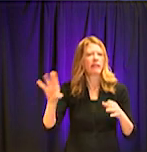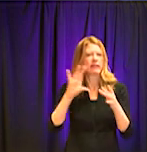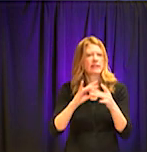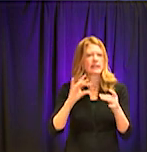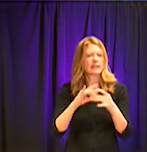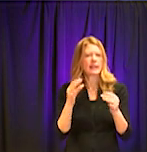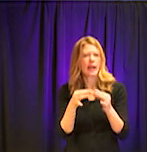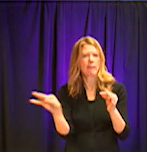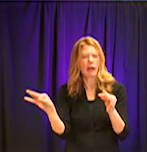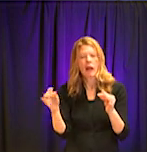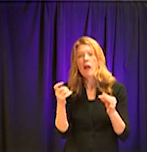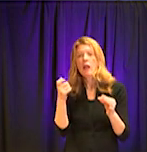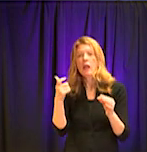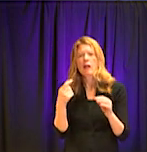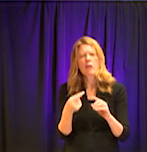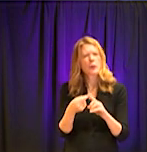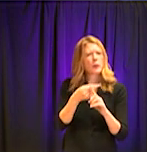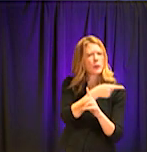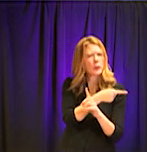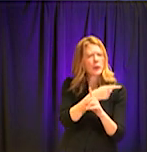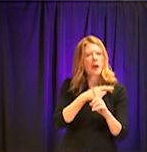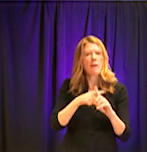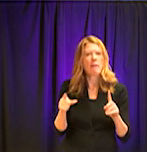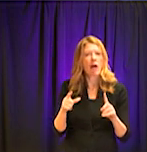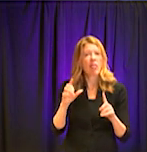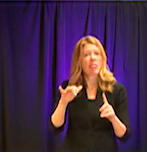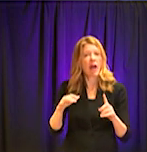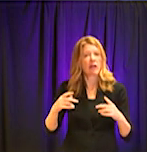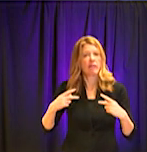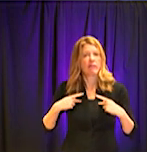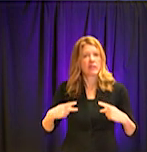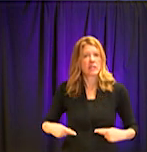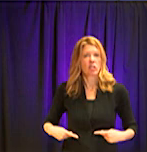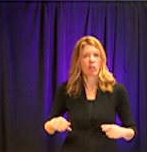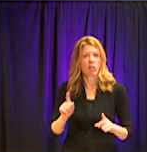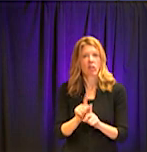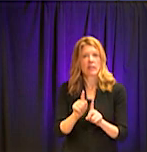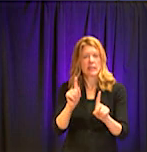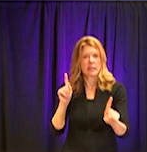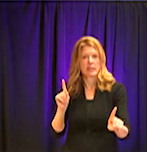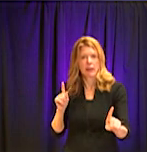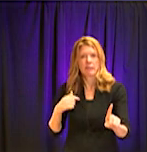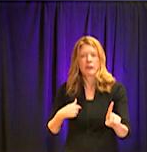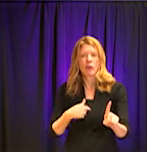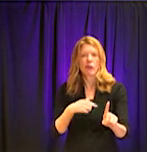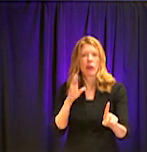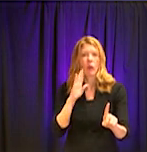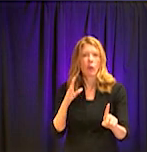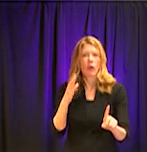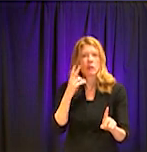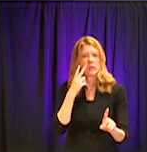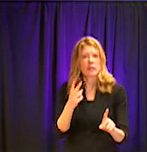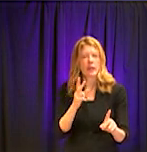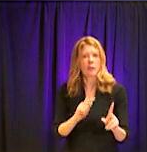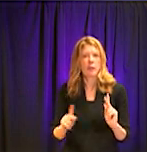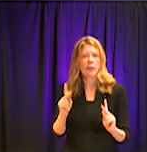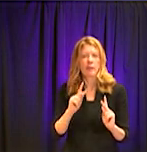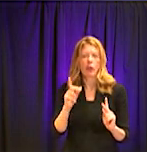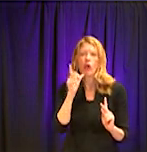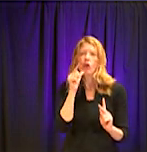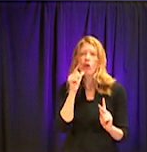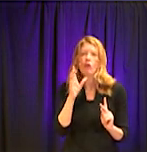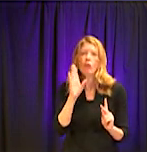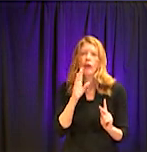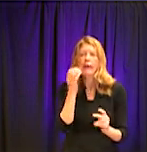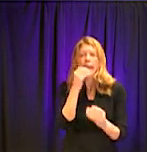sidebar that we are seeing because of the physical distancing. We're going to see weight gain, folks, because everyone's sitting at home